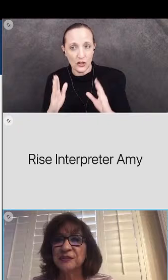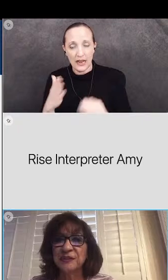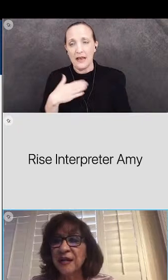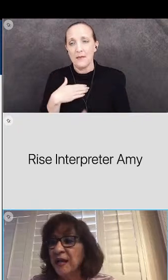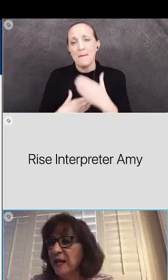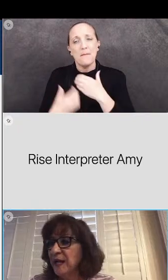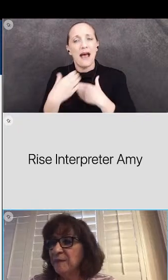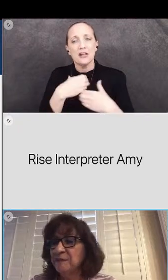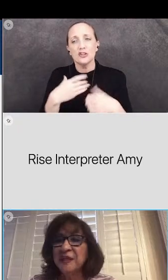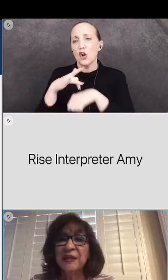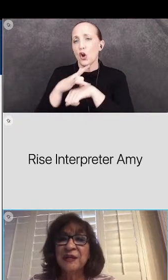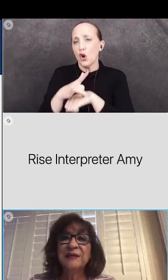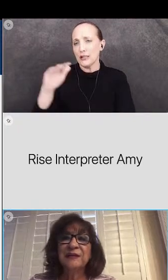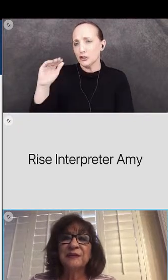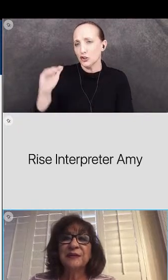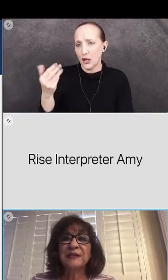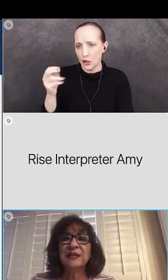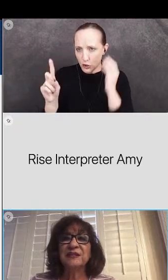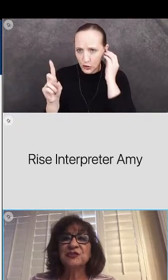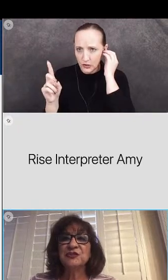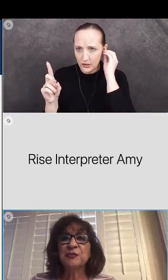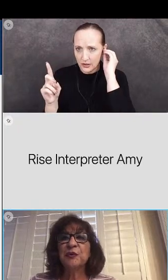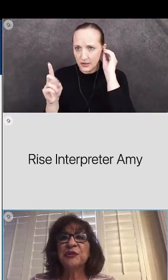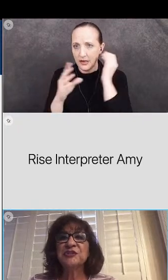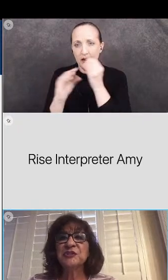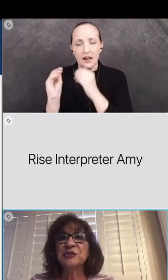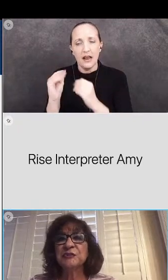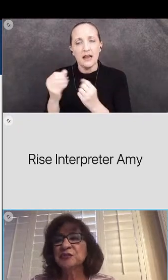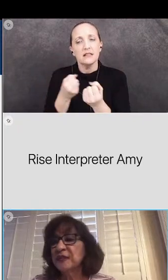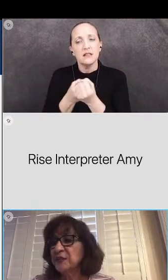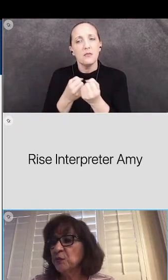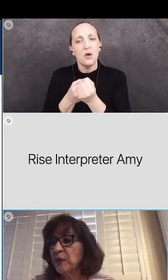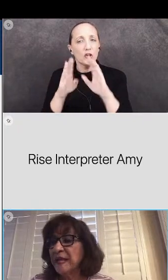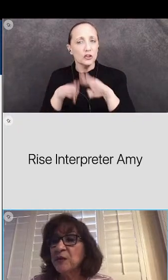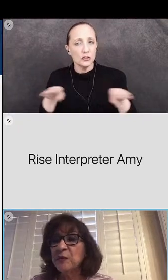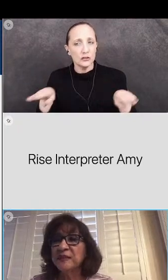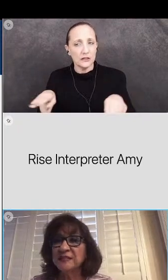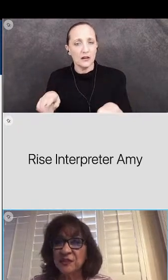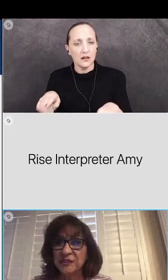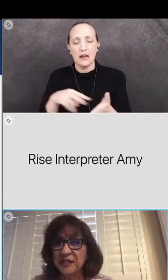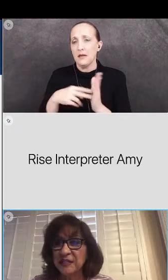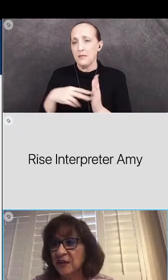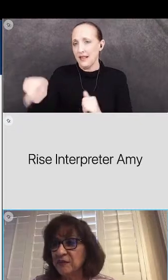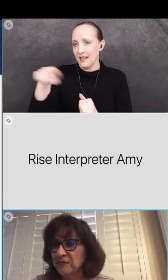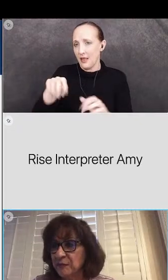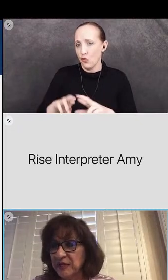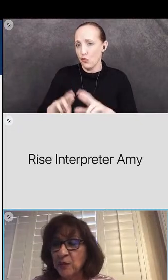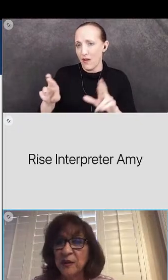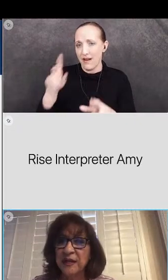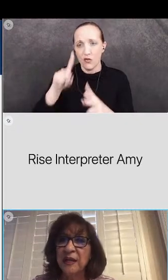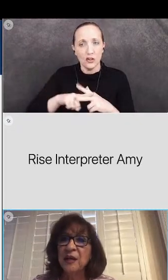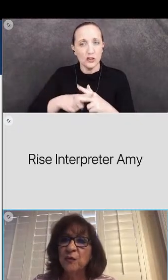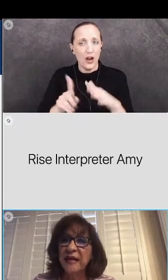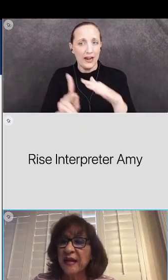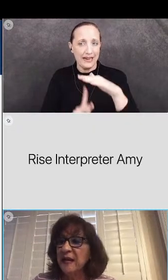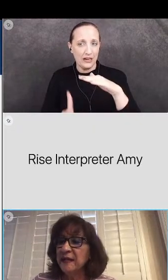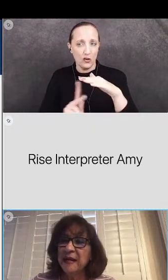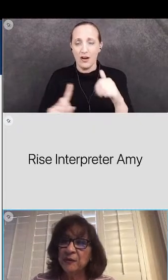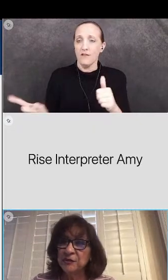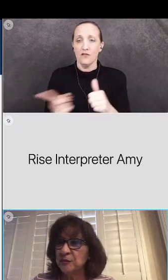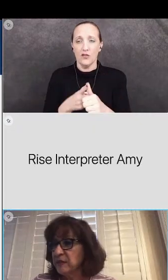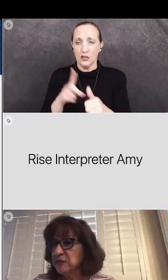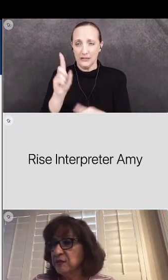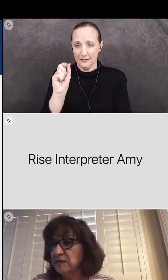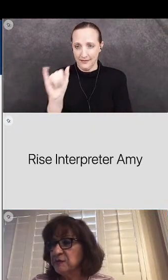childhood, you know, and supporting children so that they're ready when they start kindergarten from day one. And we